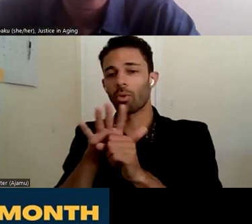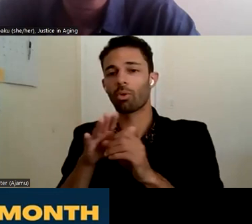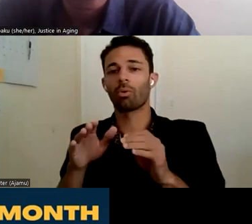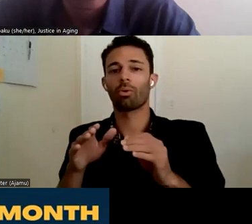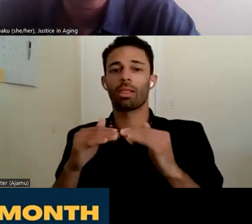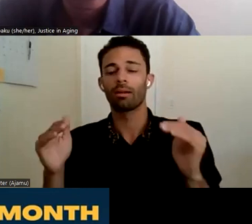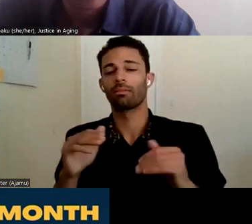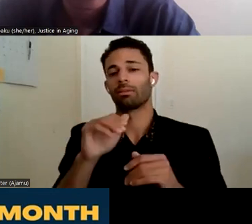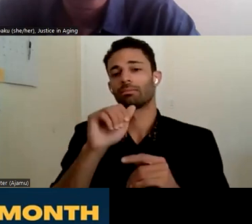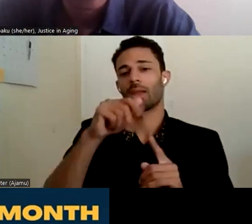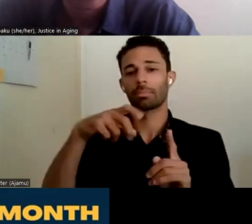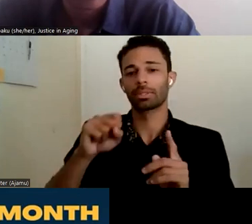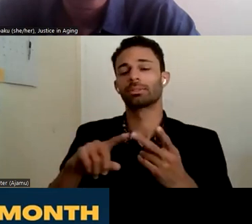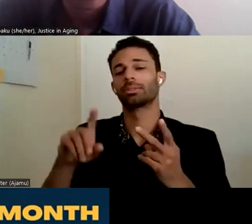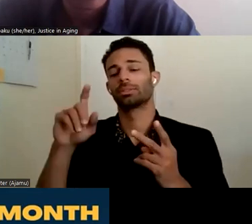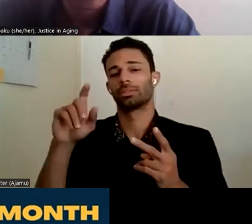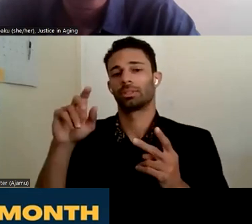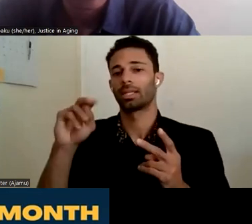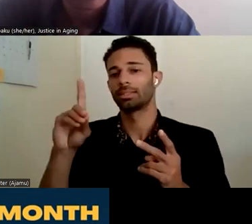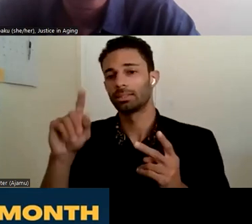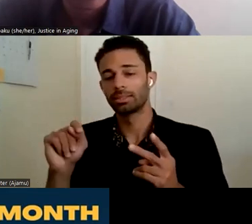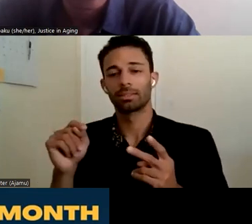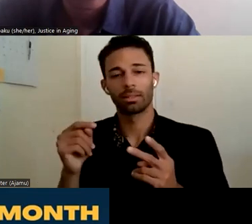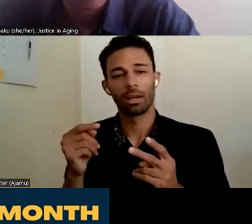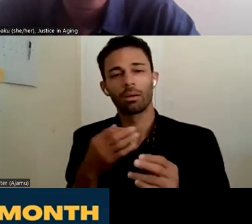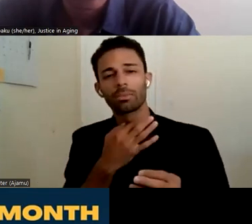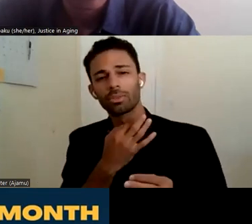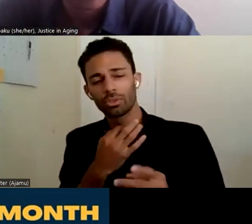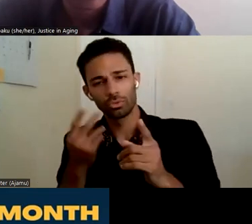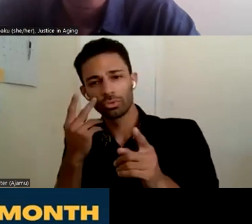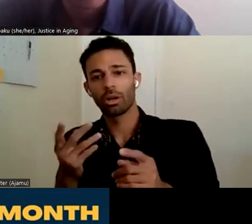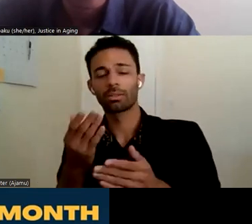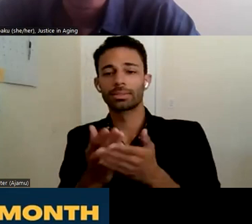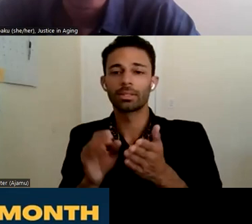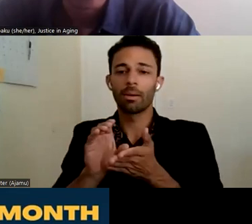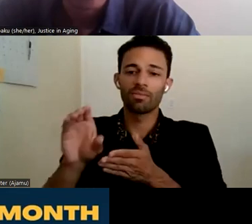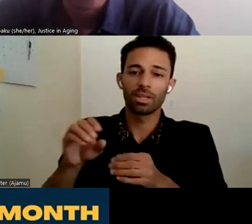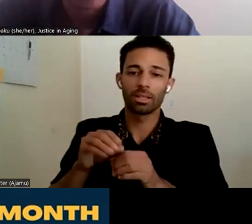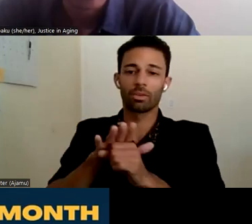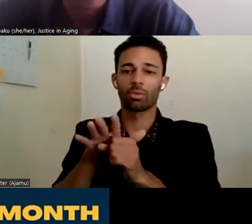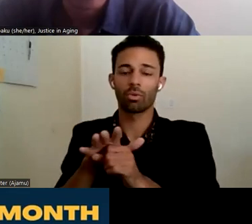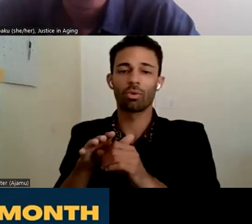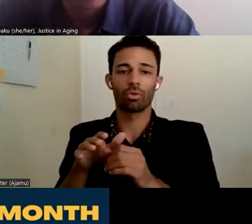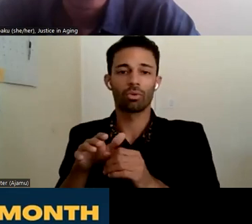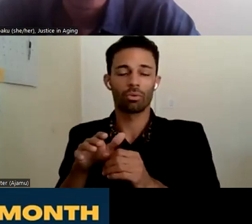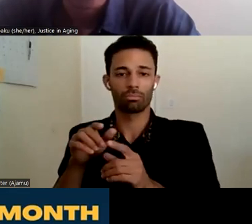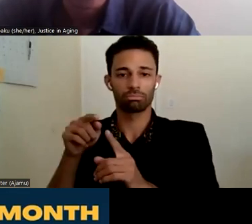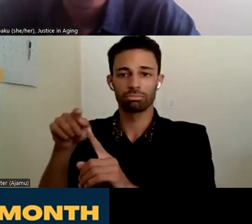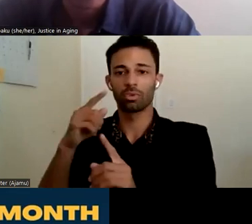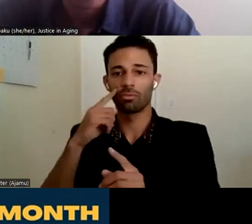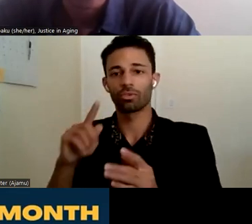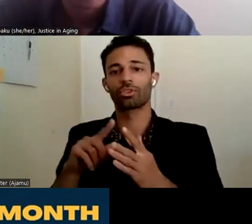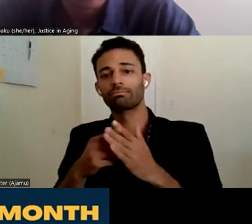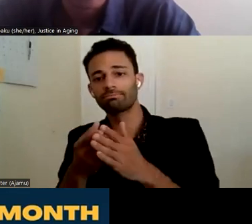MDTs and just curious about, you know, you had noted that there had been some funding in the local area, uh, for those sorts of initiatives.